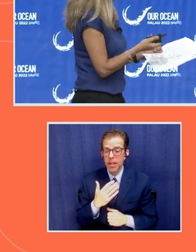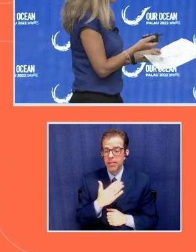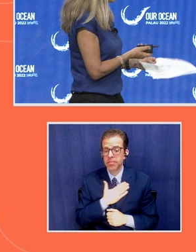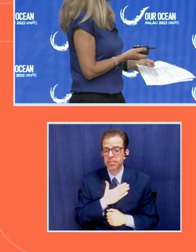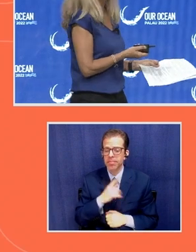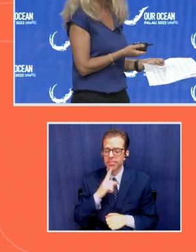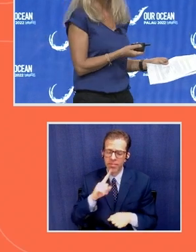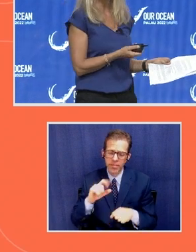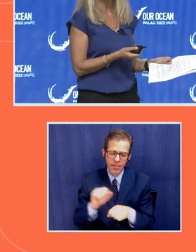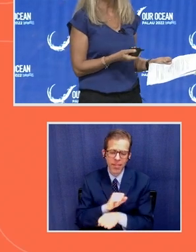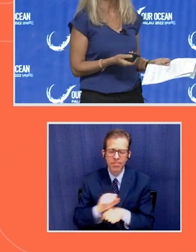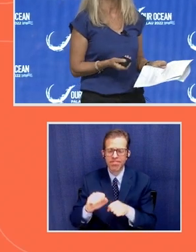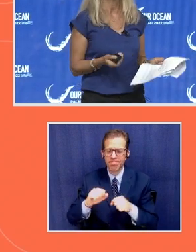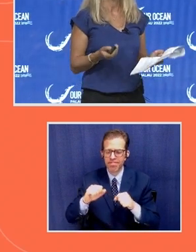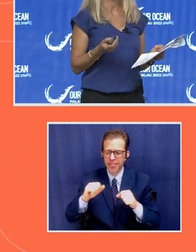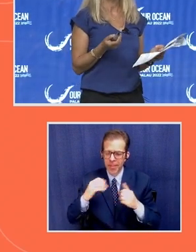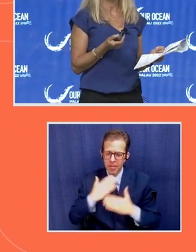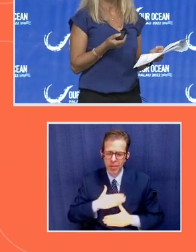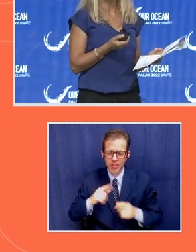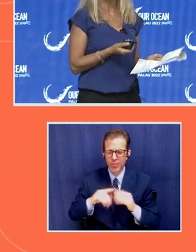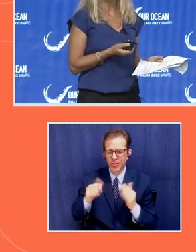introduce our speakers today.